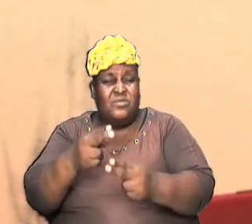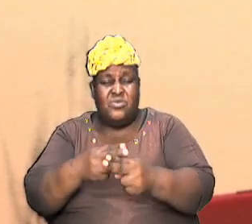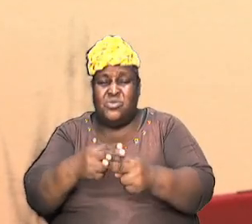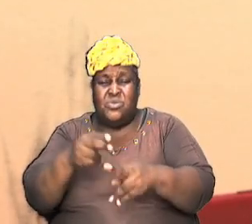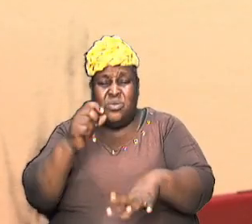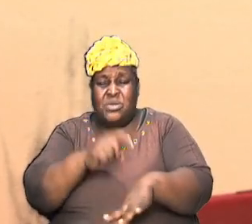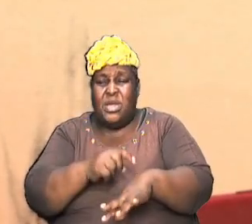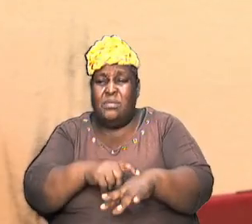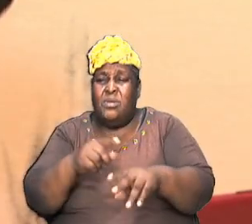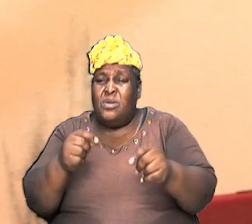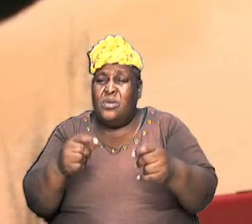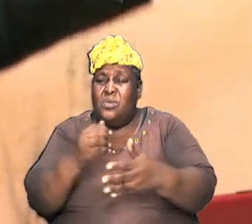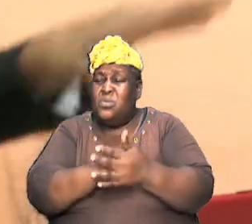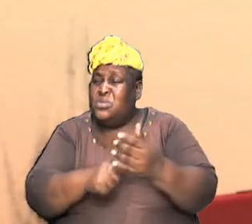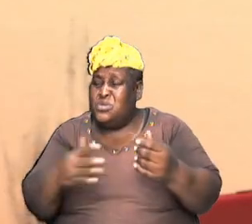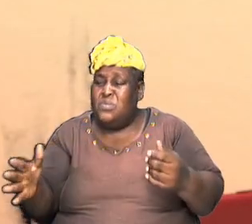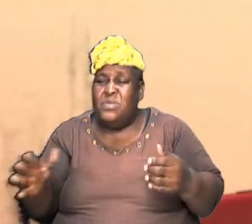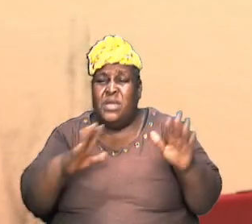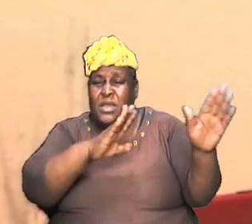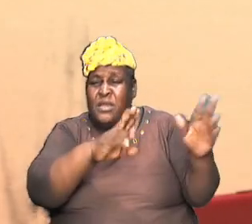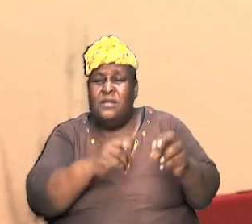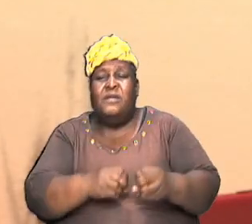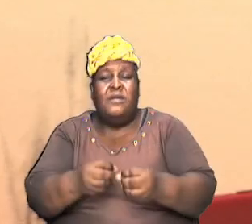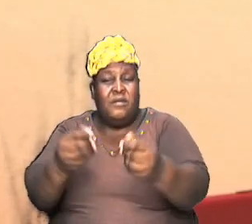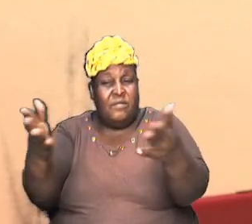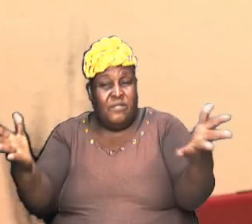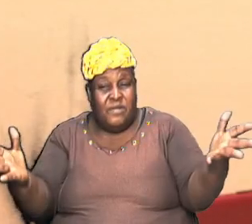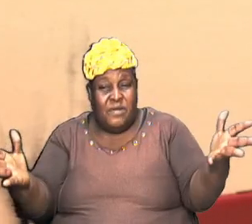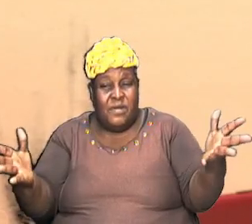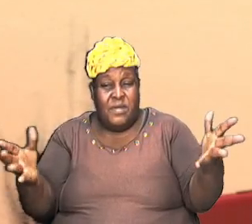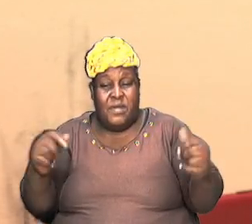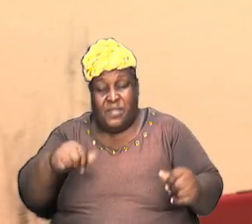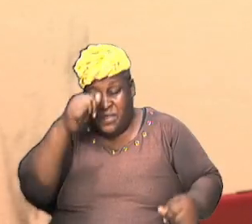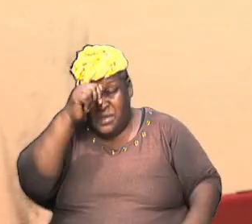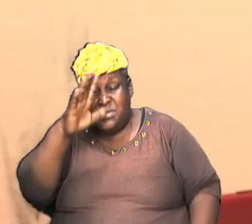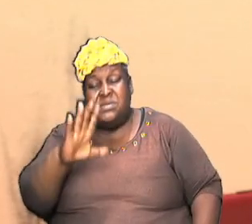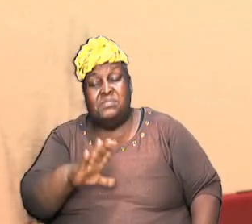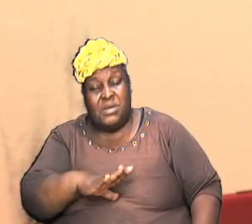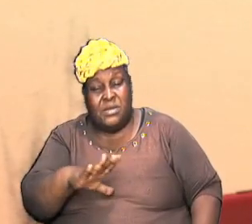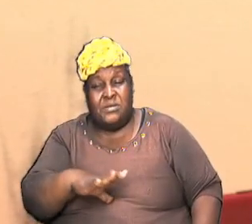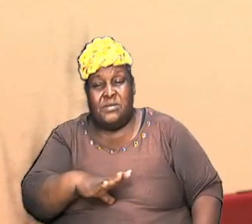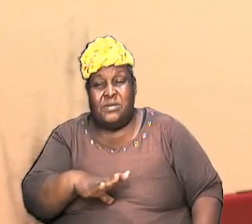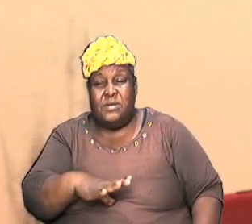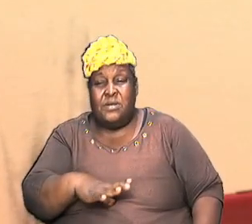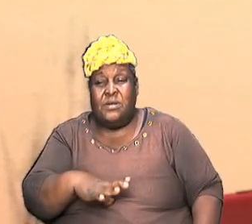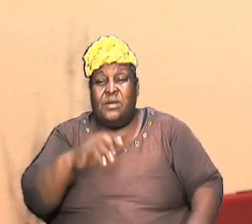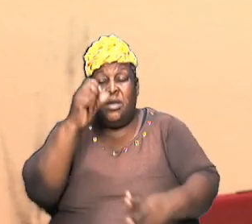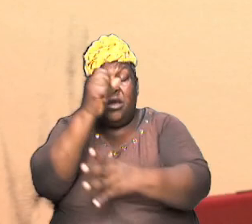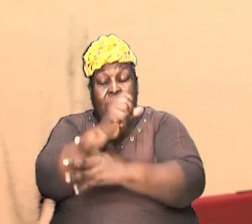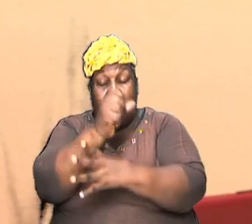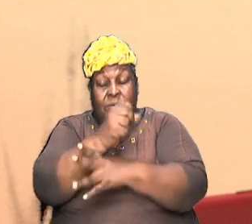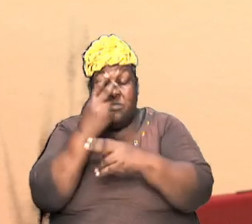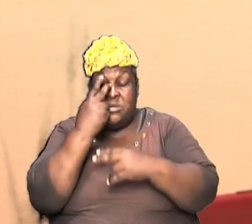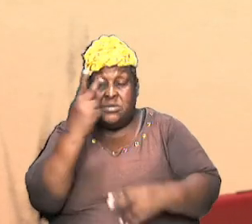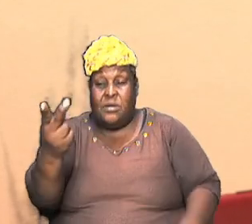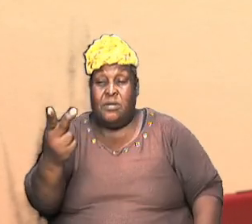do something and you know see him evaporate this man that Abraham saw